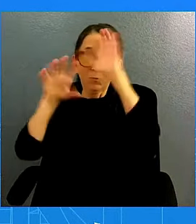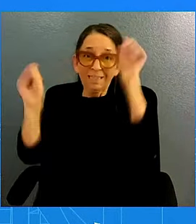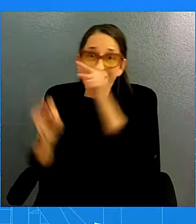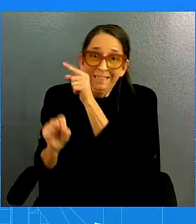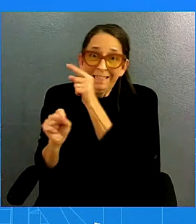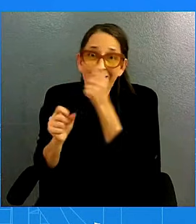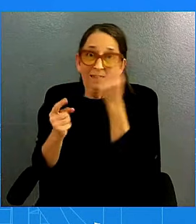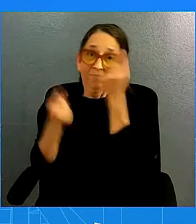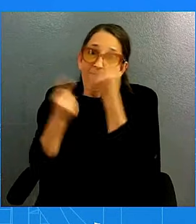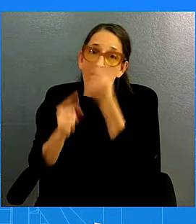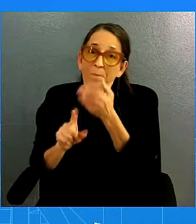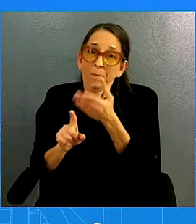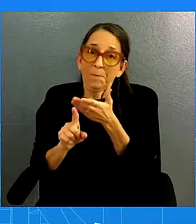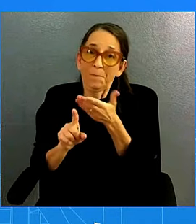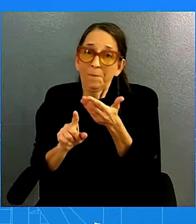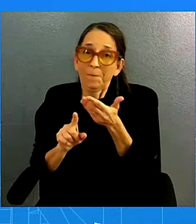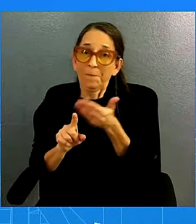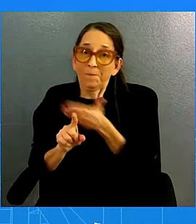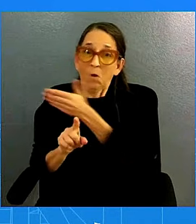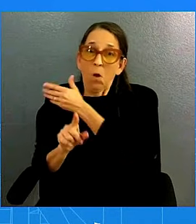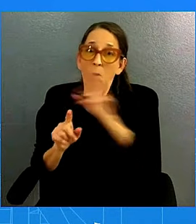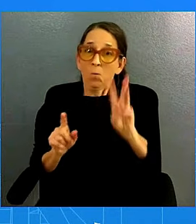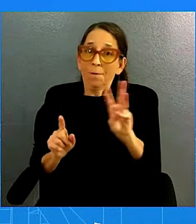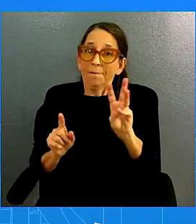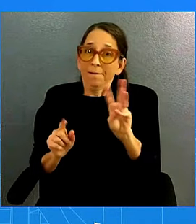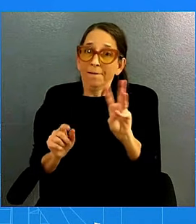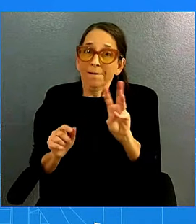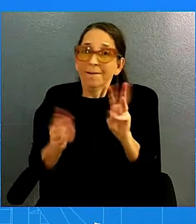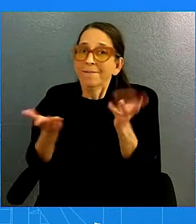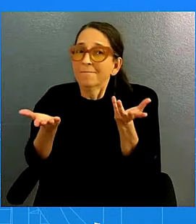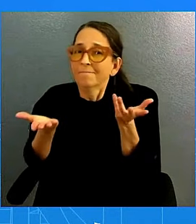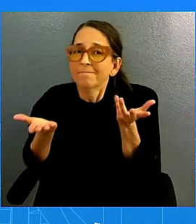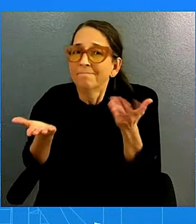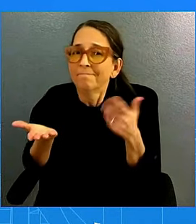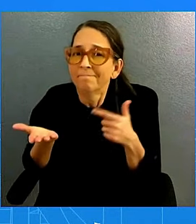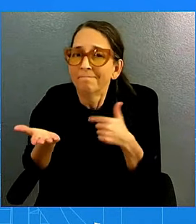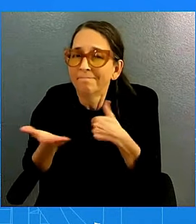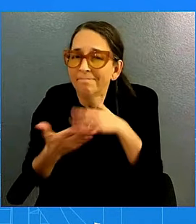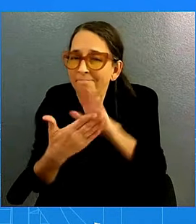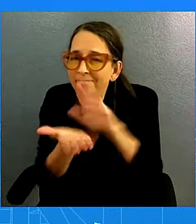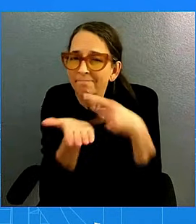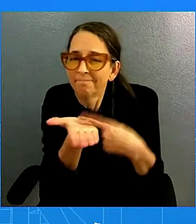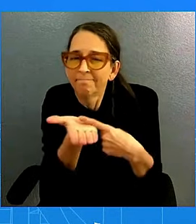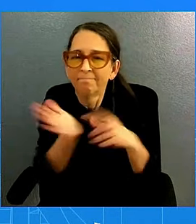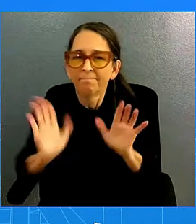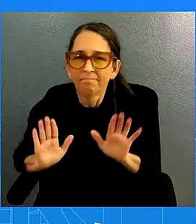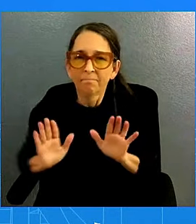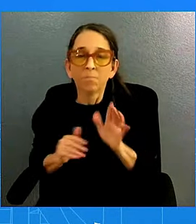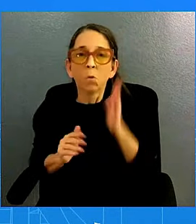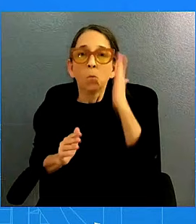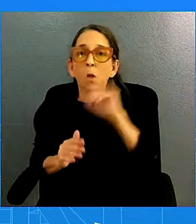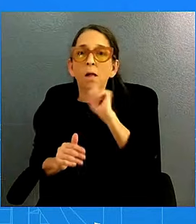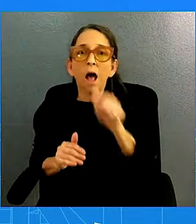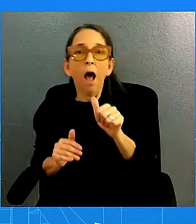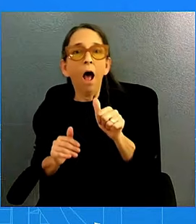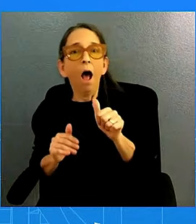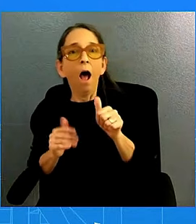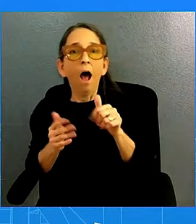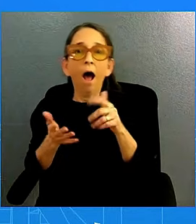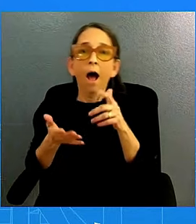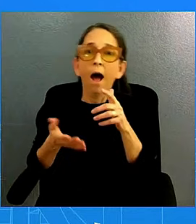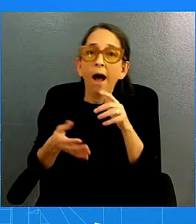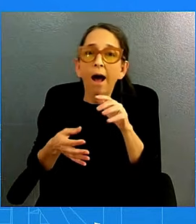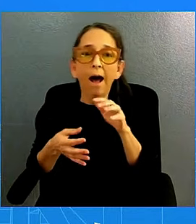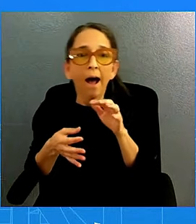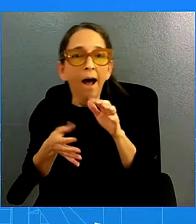to not run for re-election. I'm not going to go into that. What I'm going to go into is that he thinks it's important in the relationship that he has built with these